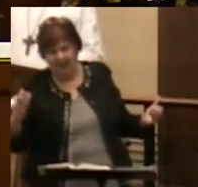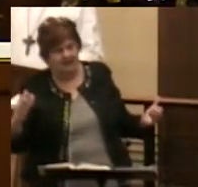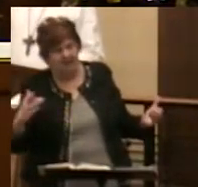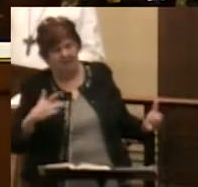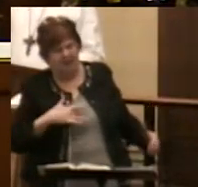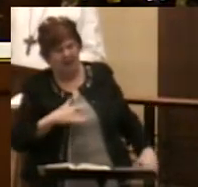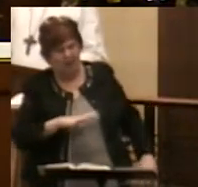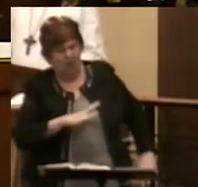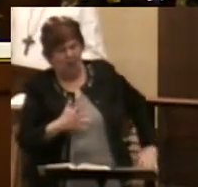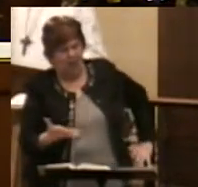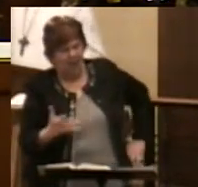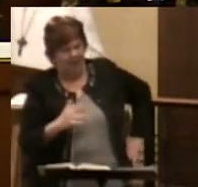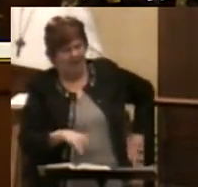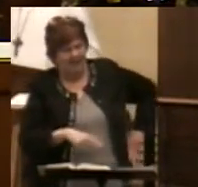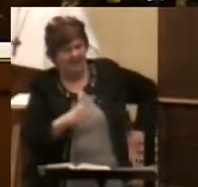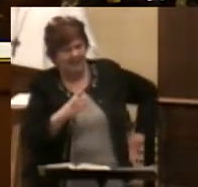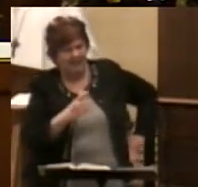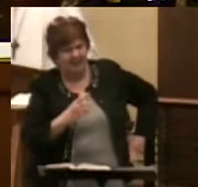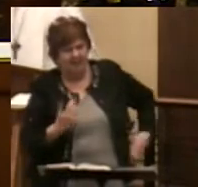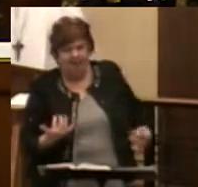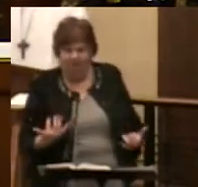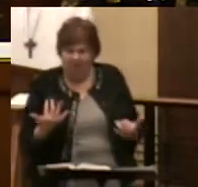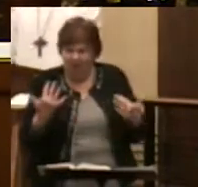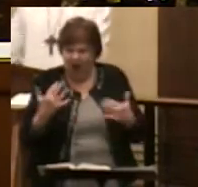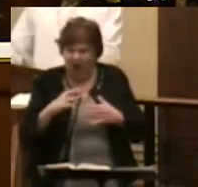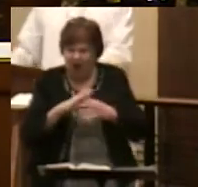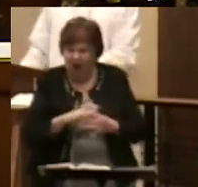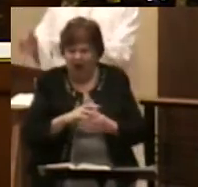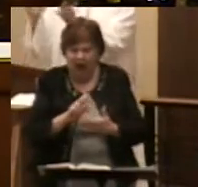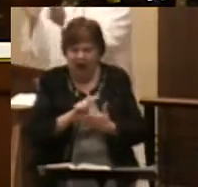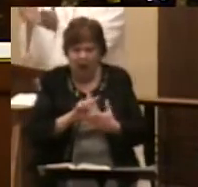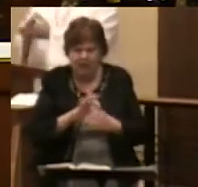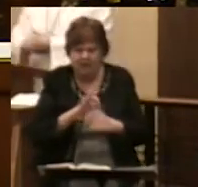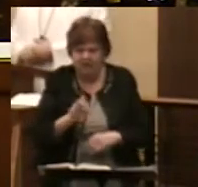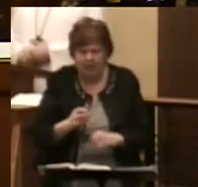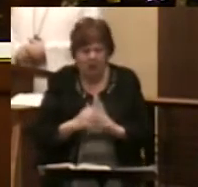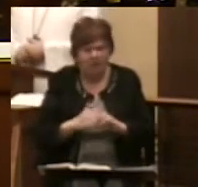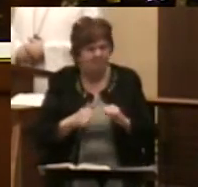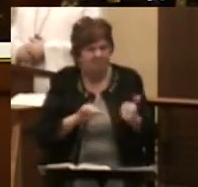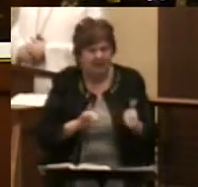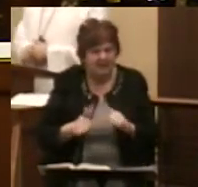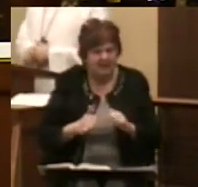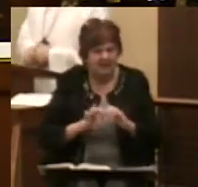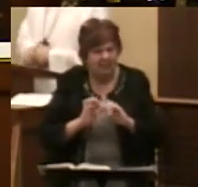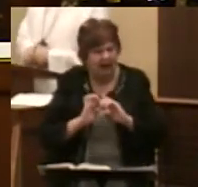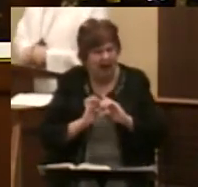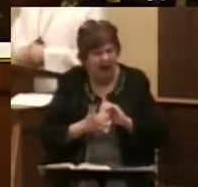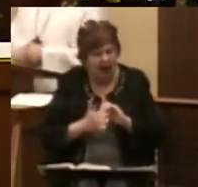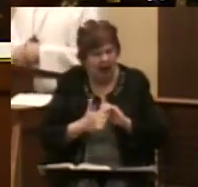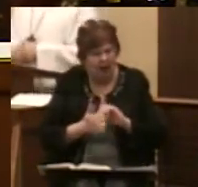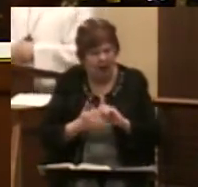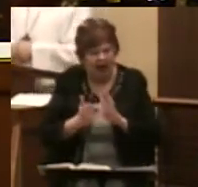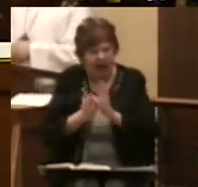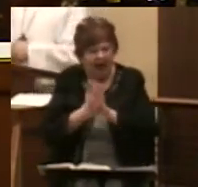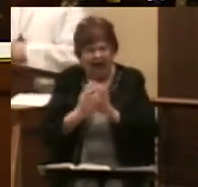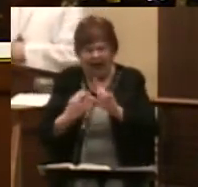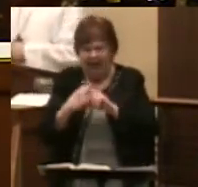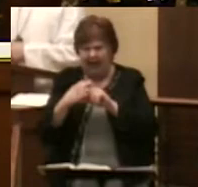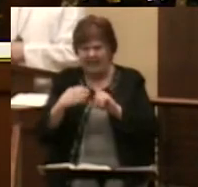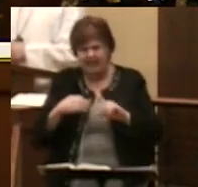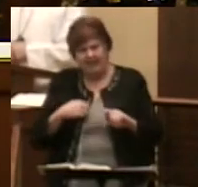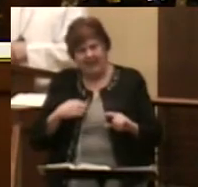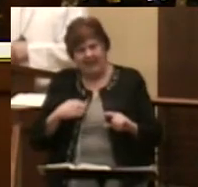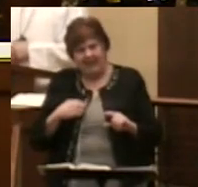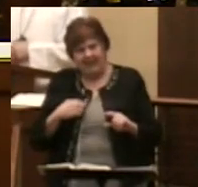off by this. What does fire have to do with the Holy Spirit? Or with baptism? They asked me. And it was a